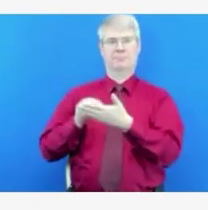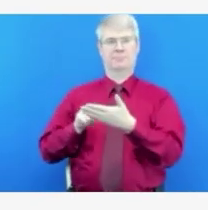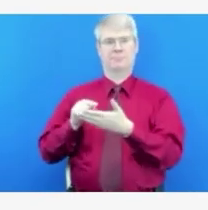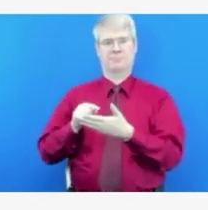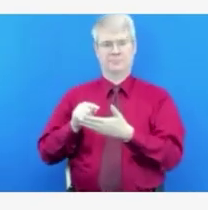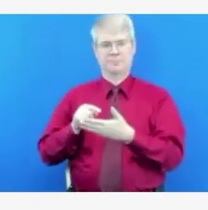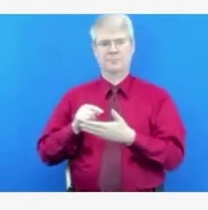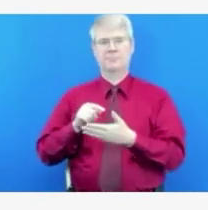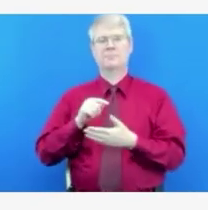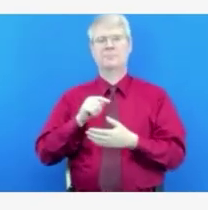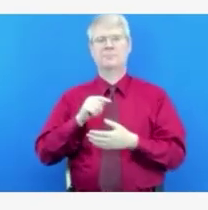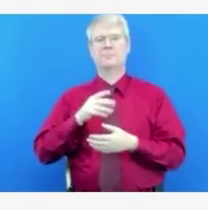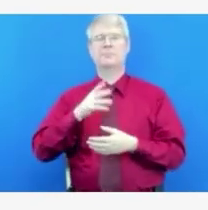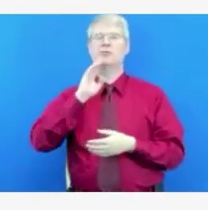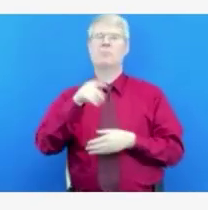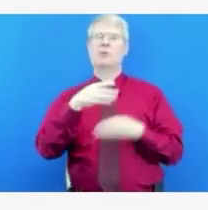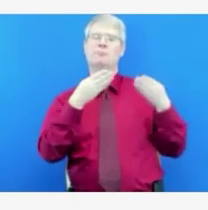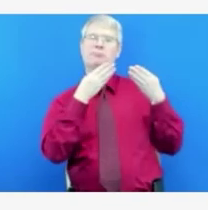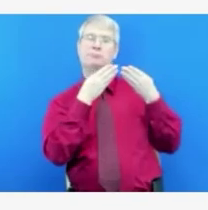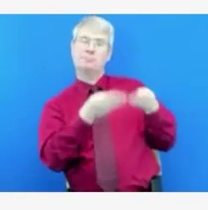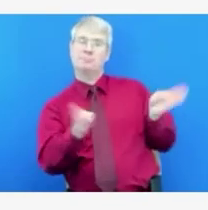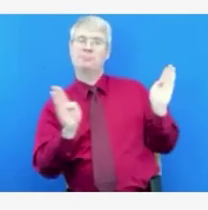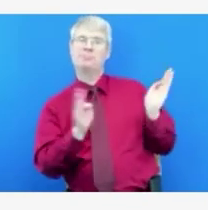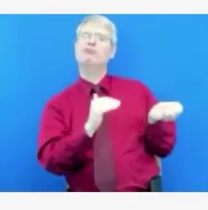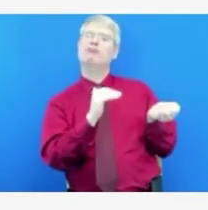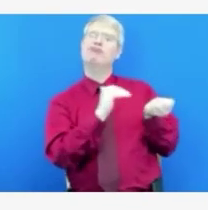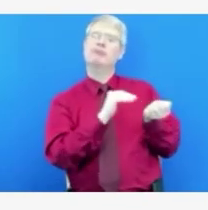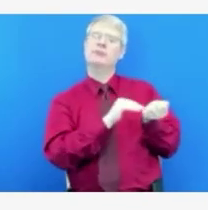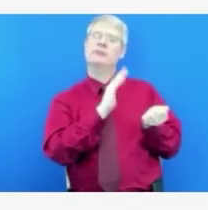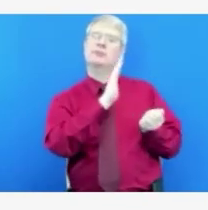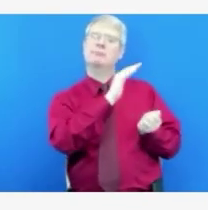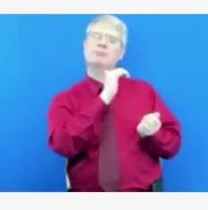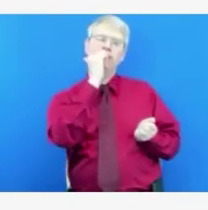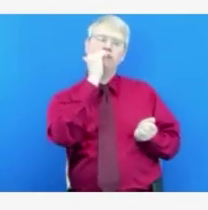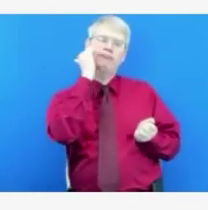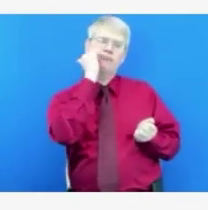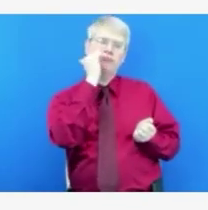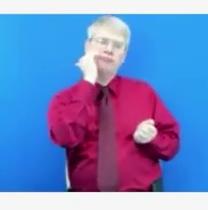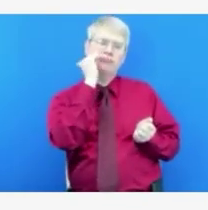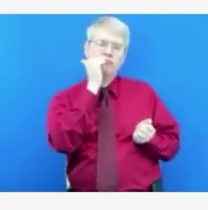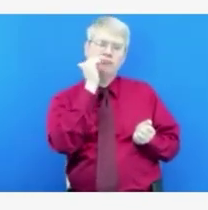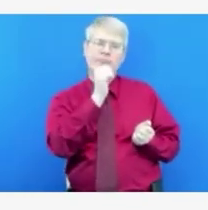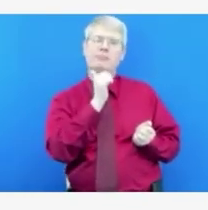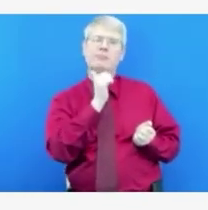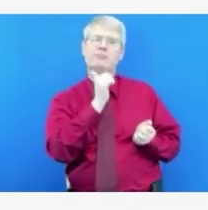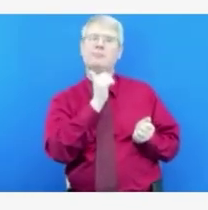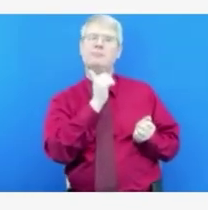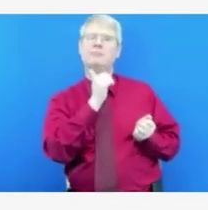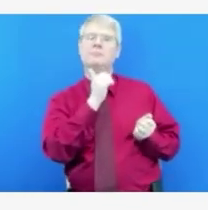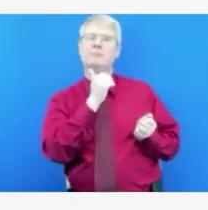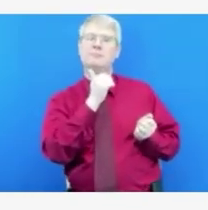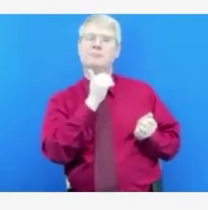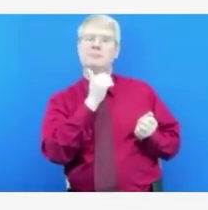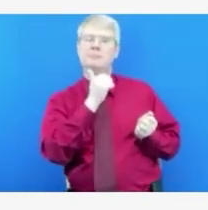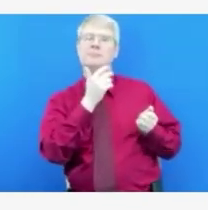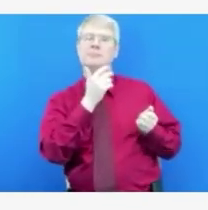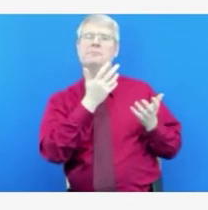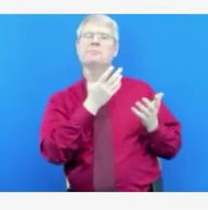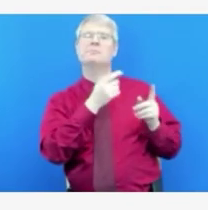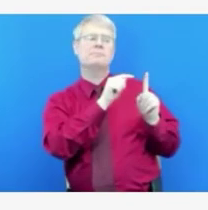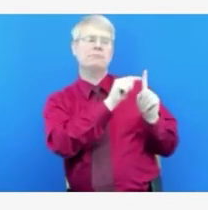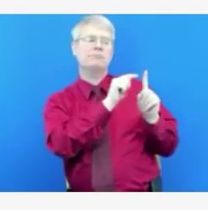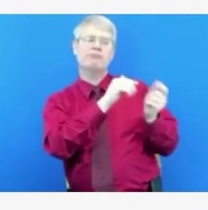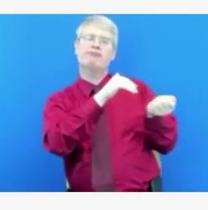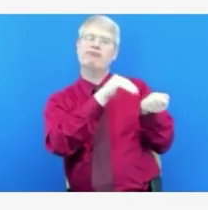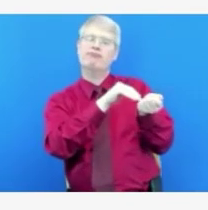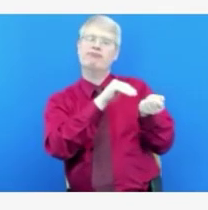I'm wondering if you can talk about that at all, what you're hearing and seeing. And this was only